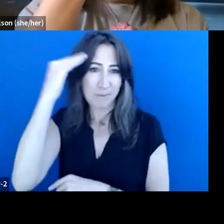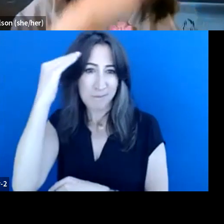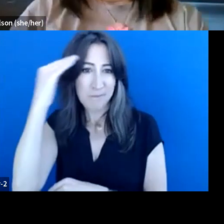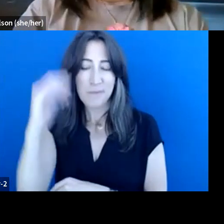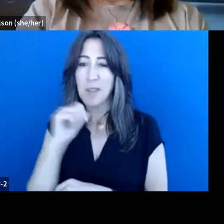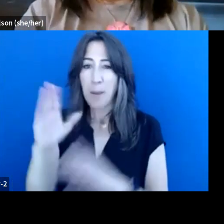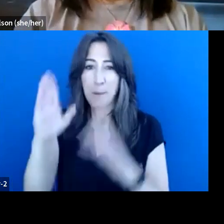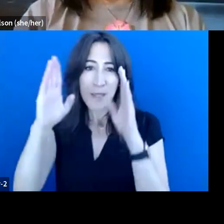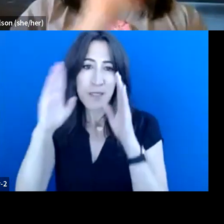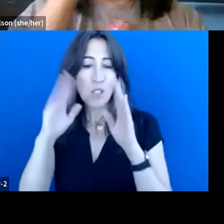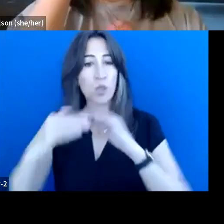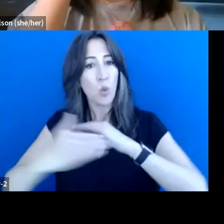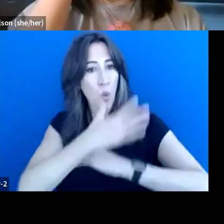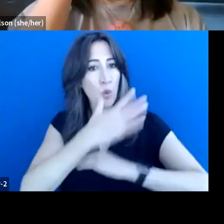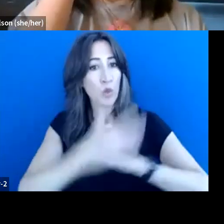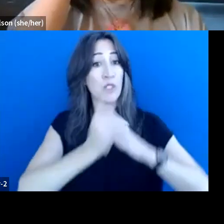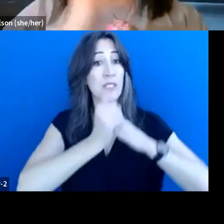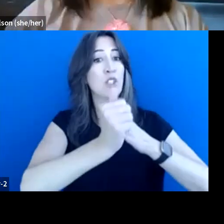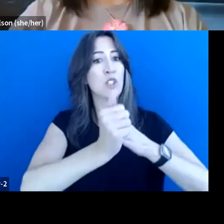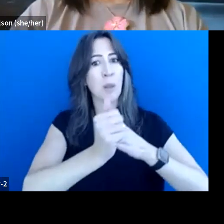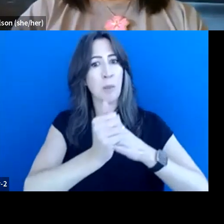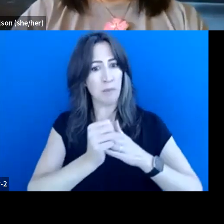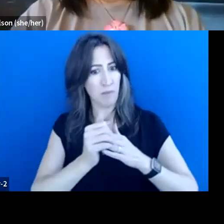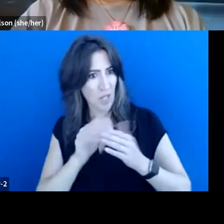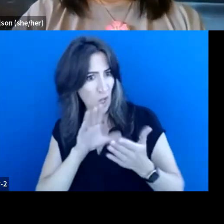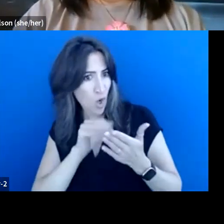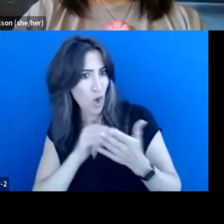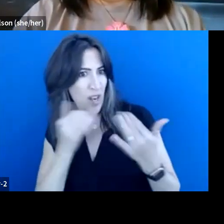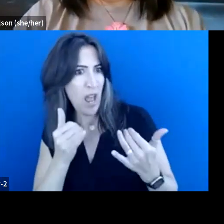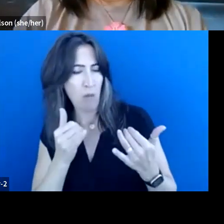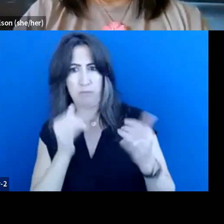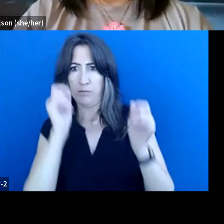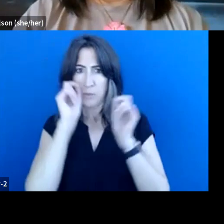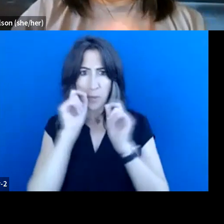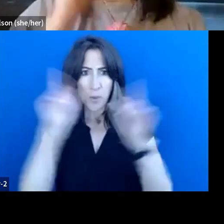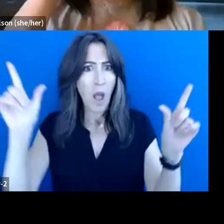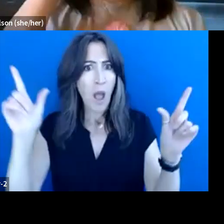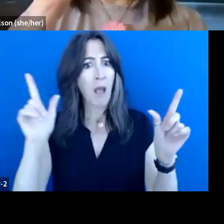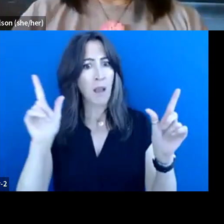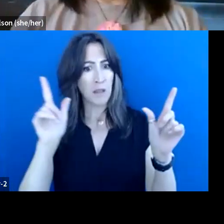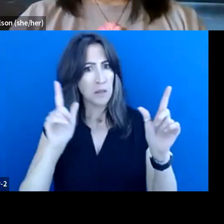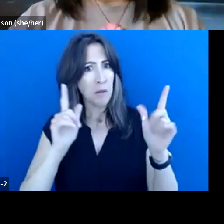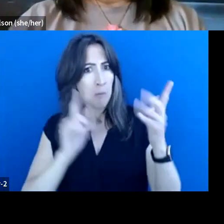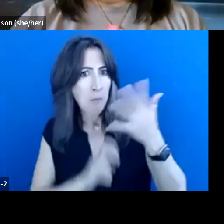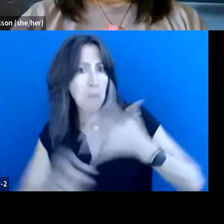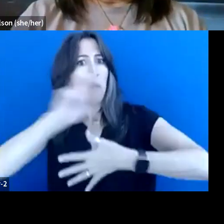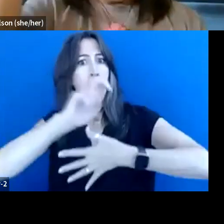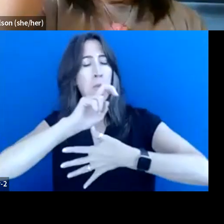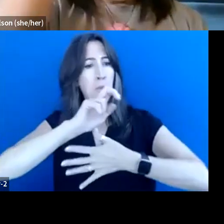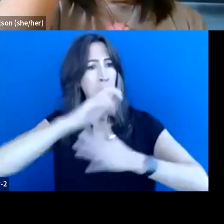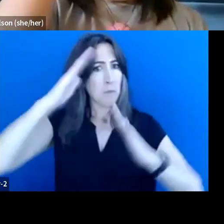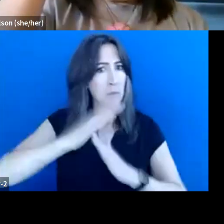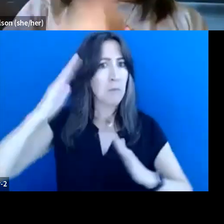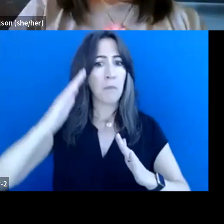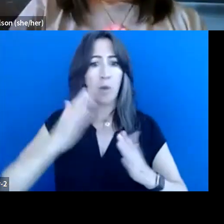would be surprised to hear how sophisticated and efficient this management and monitoring and